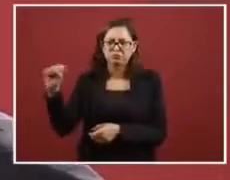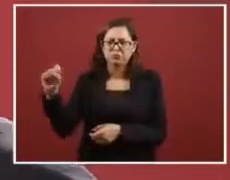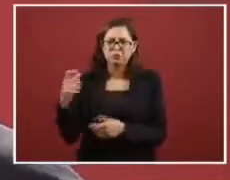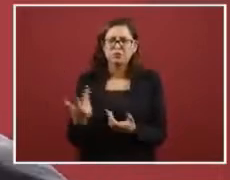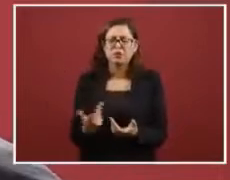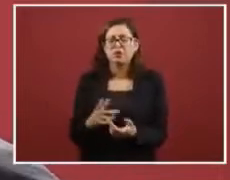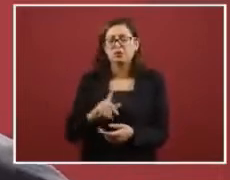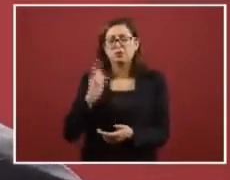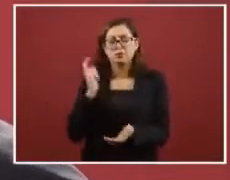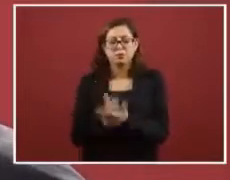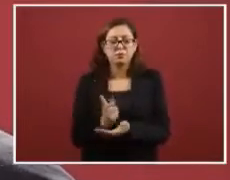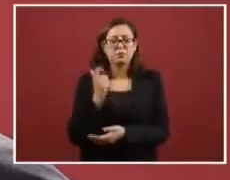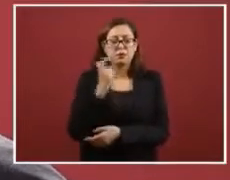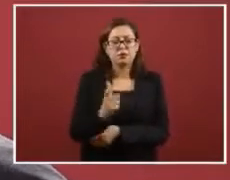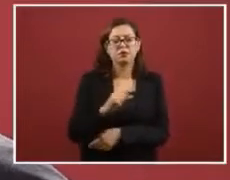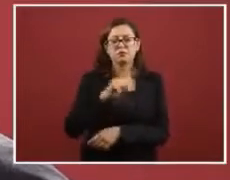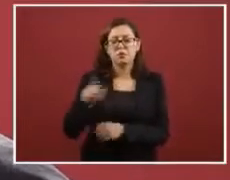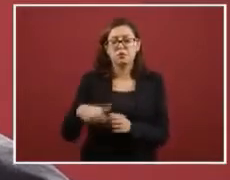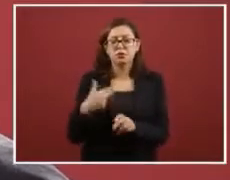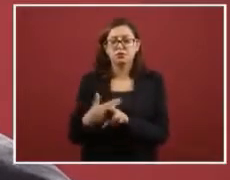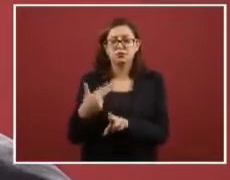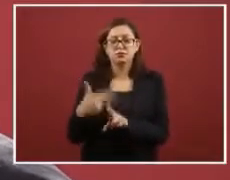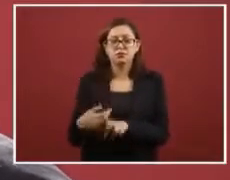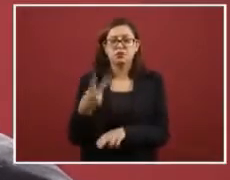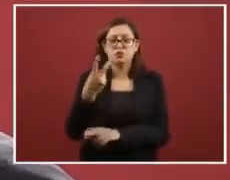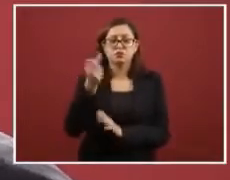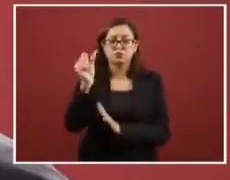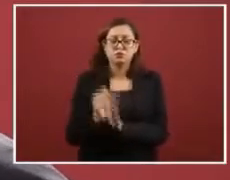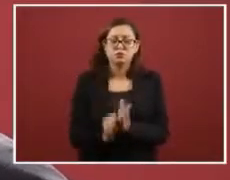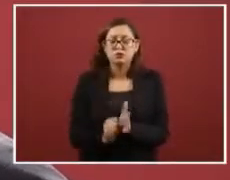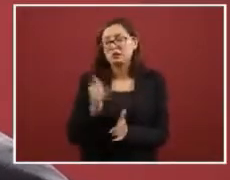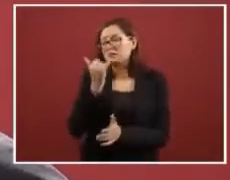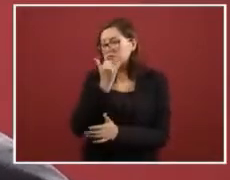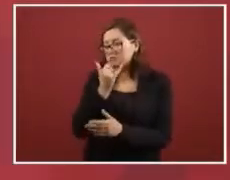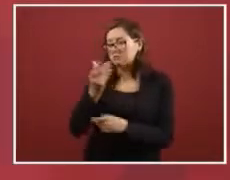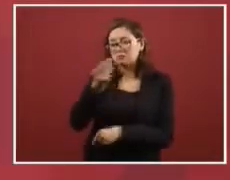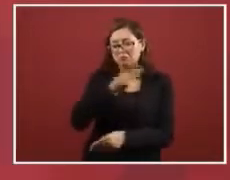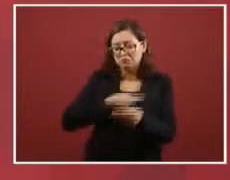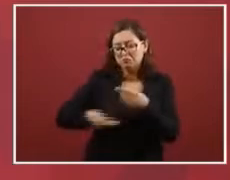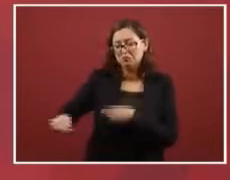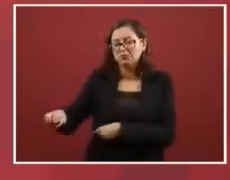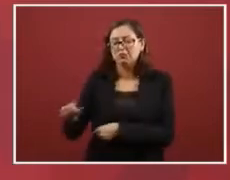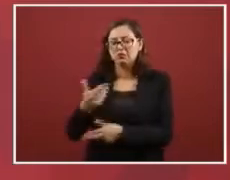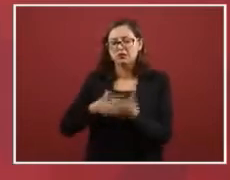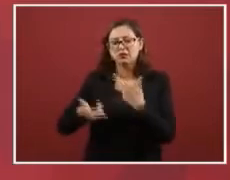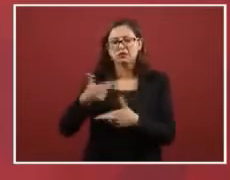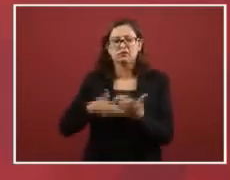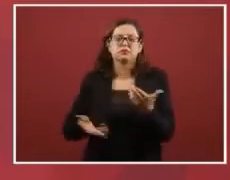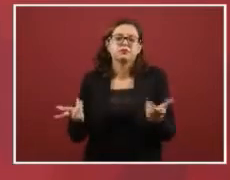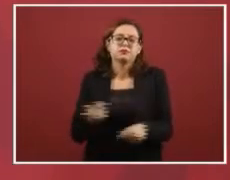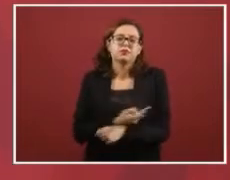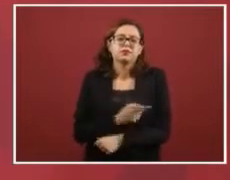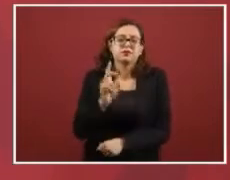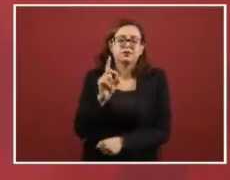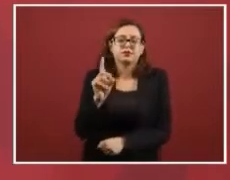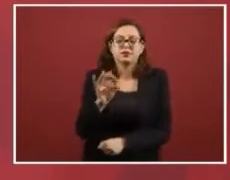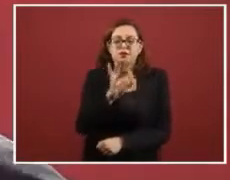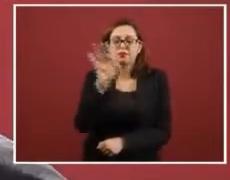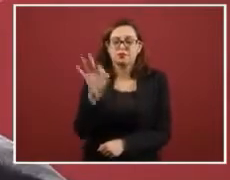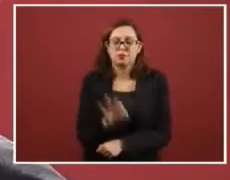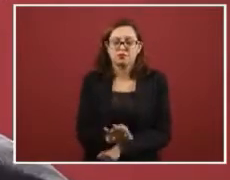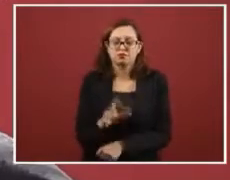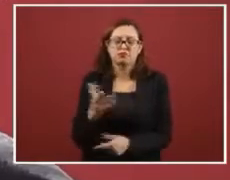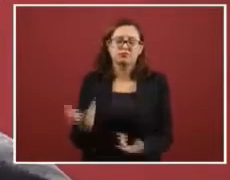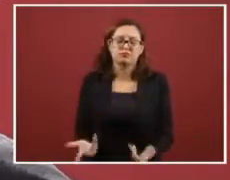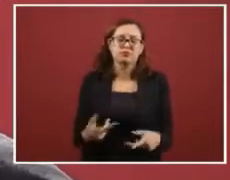and so they wouldn't be able to 30% can be as far as the court on